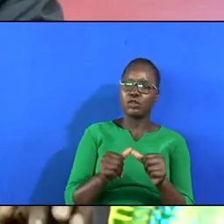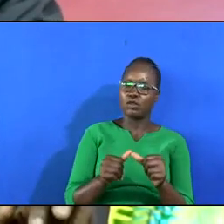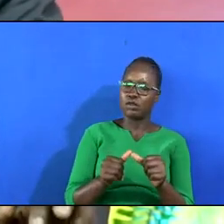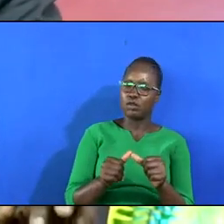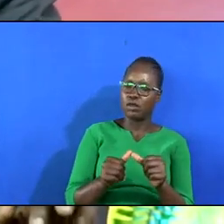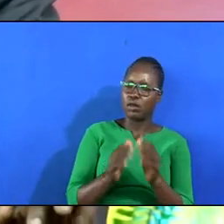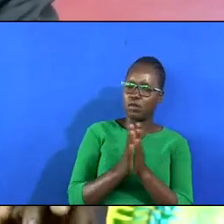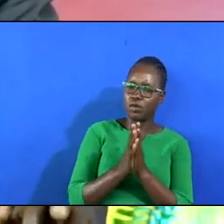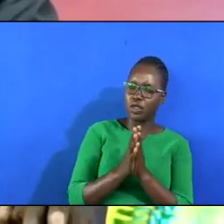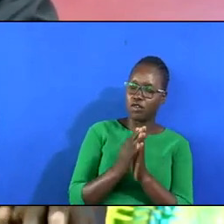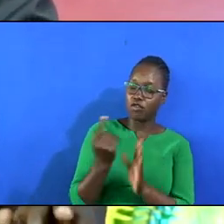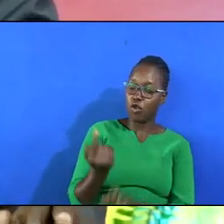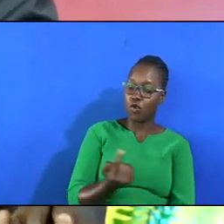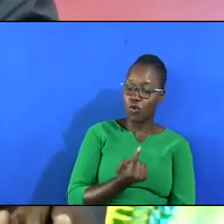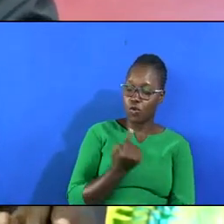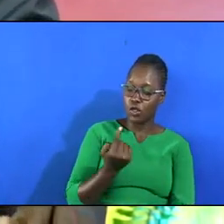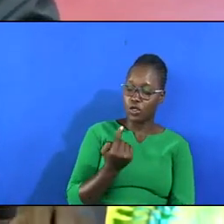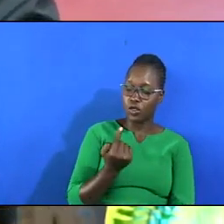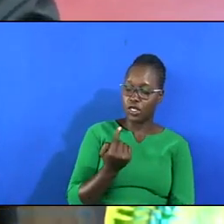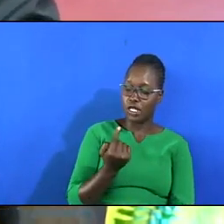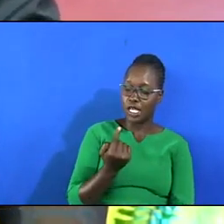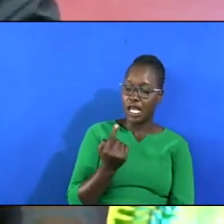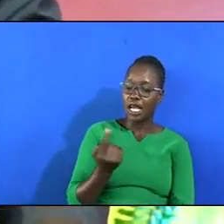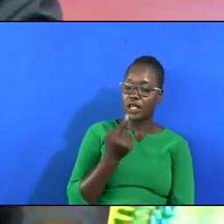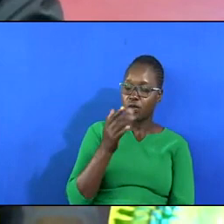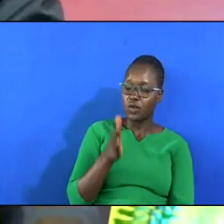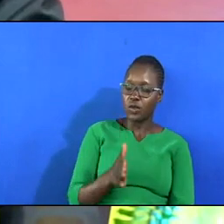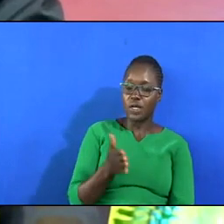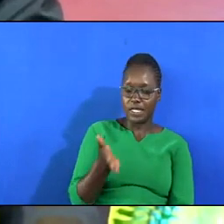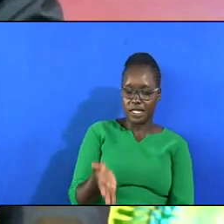I'm praying for widows I'm widows who are here